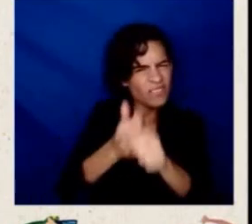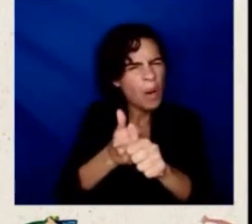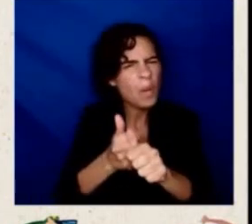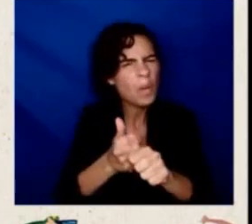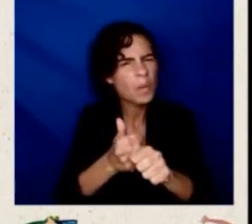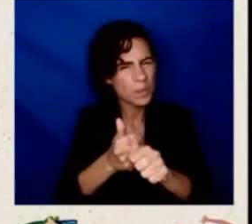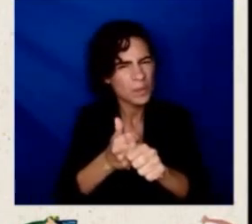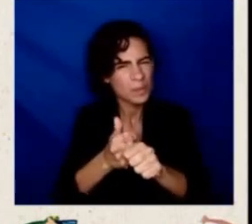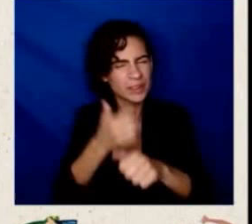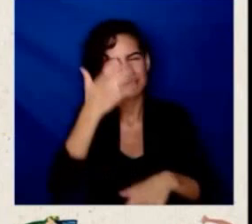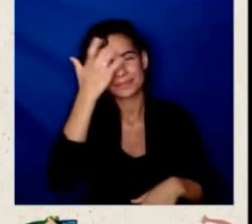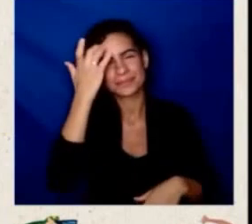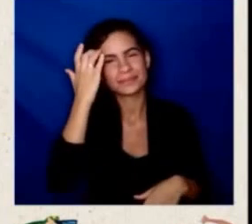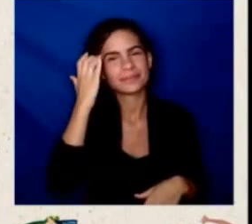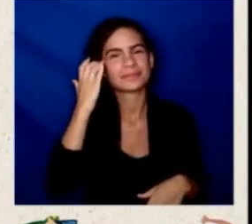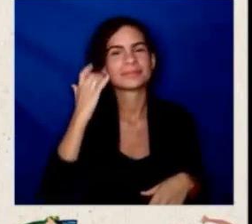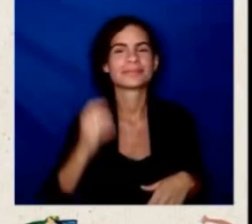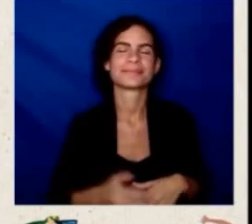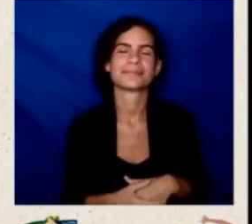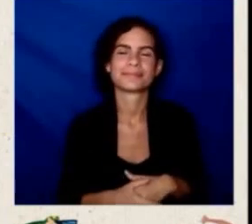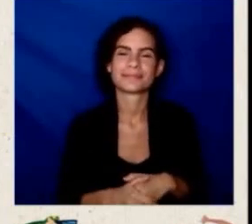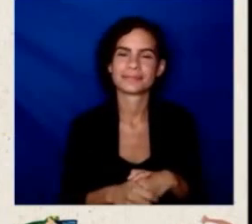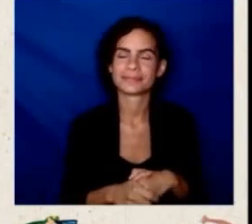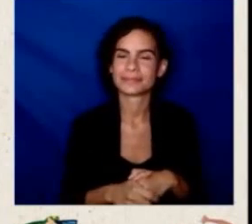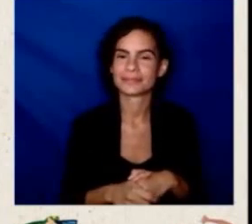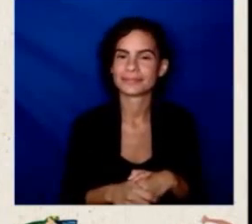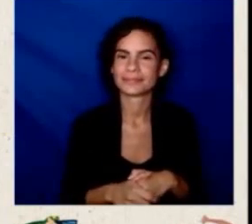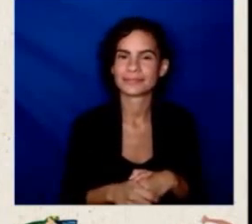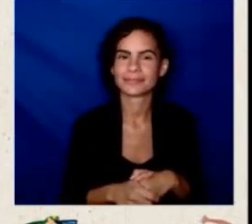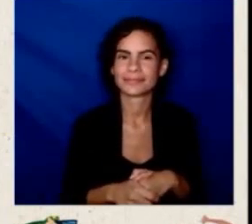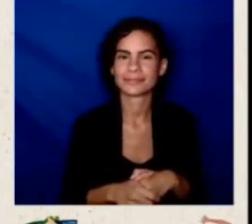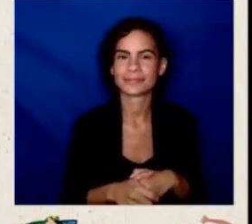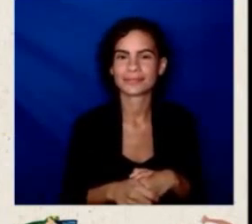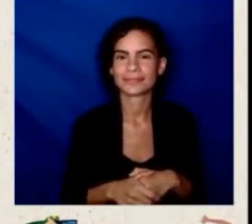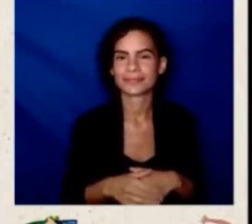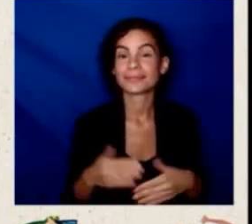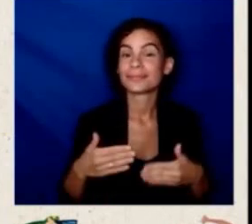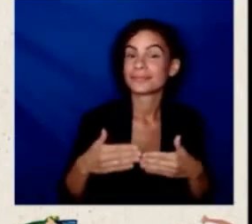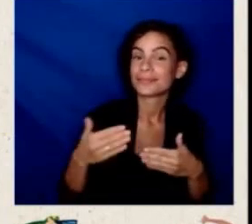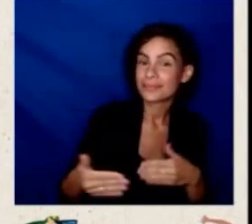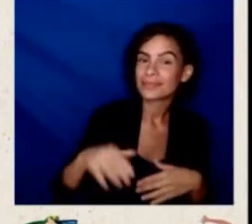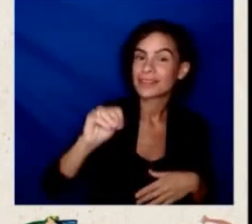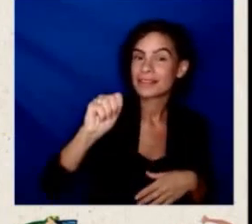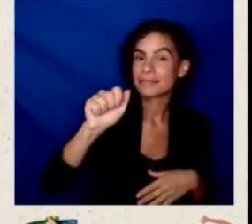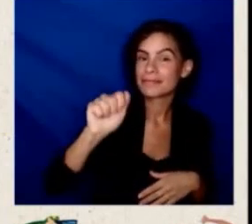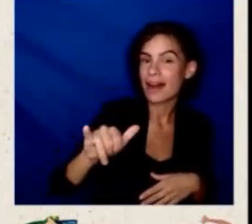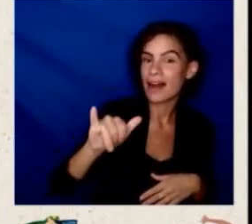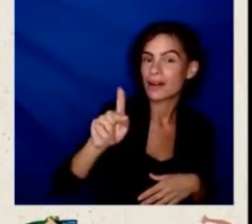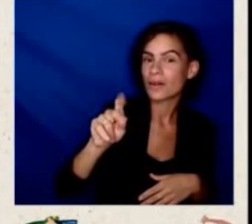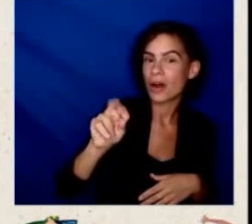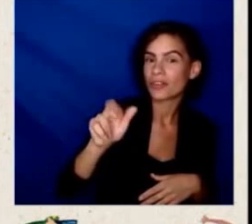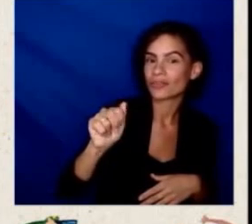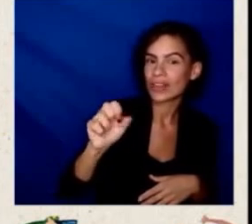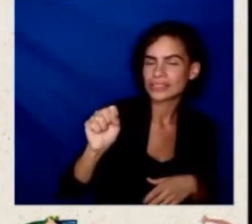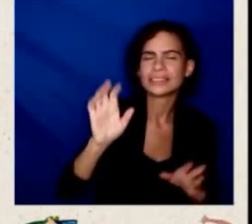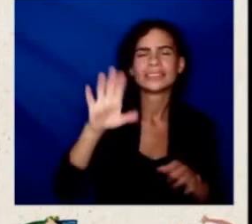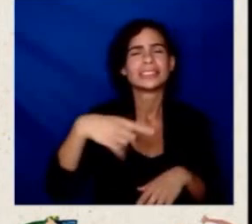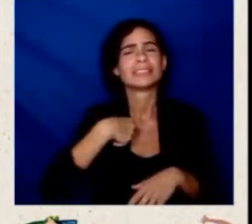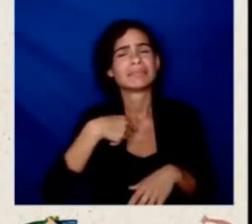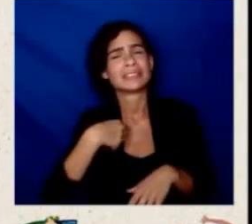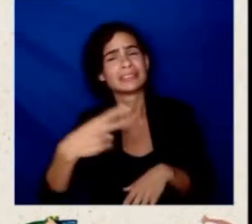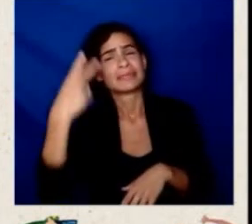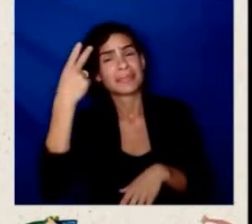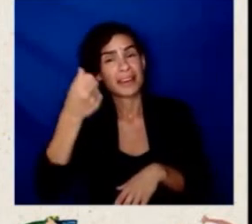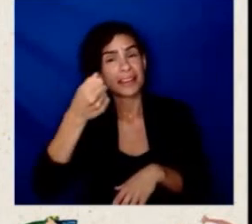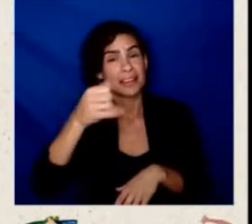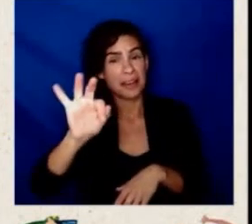you that it was 1998, and I was a career employee in the United States government.